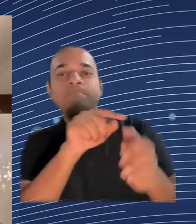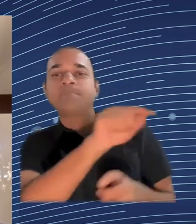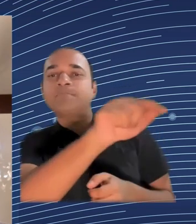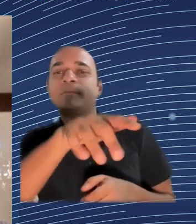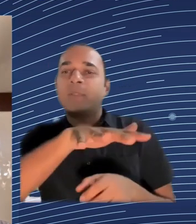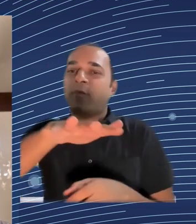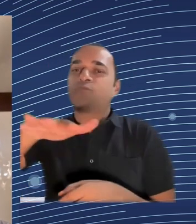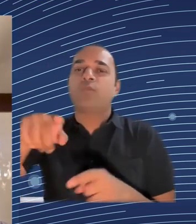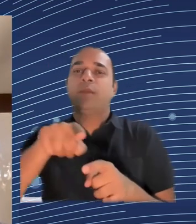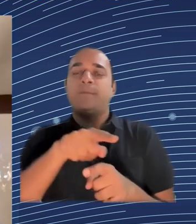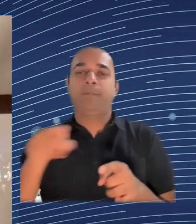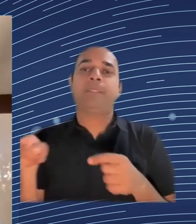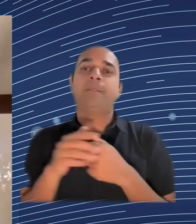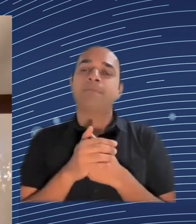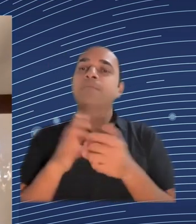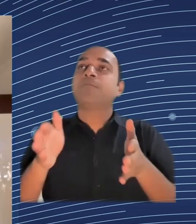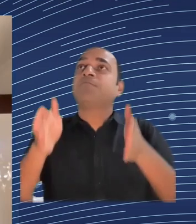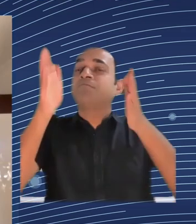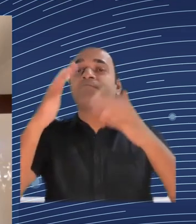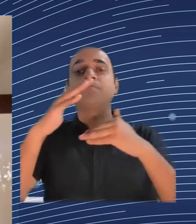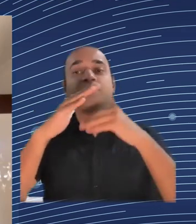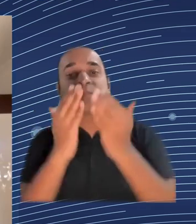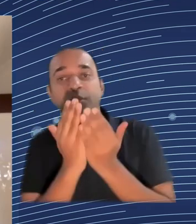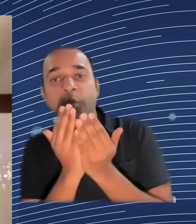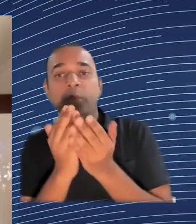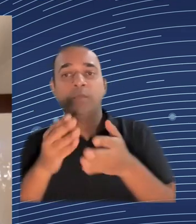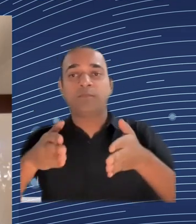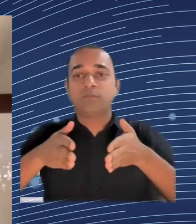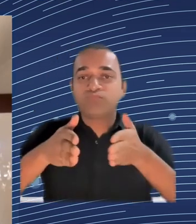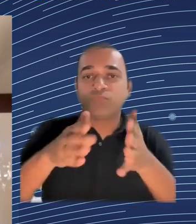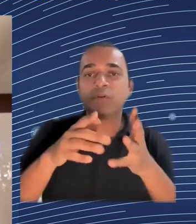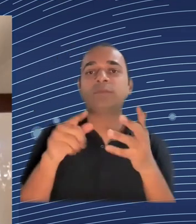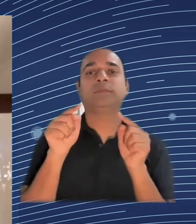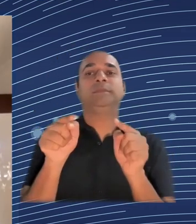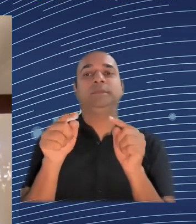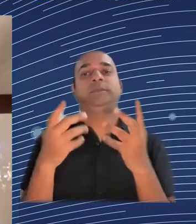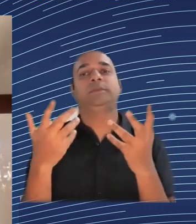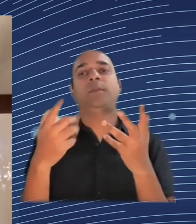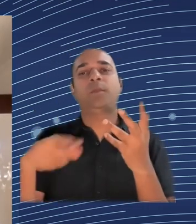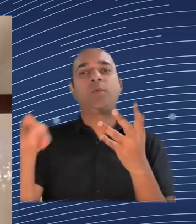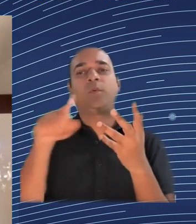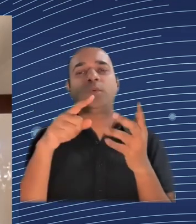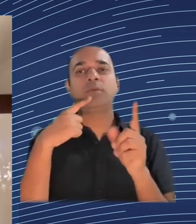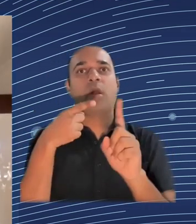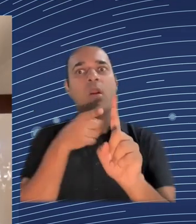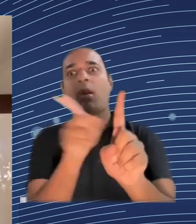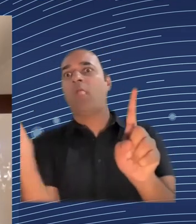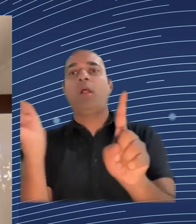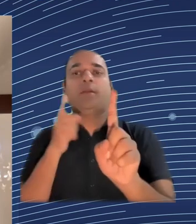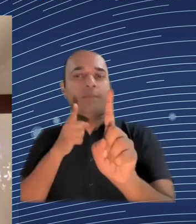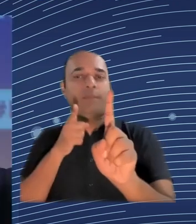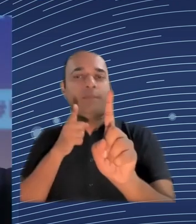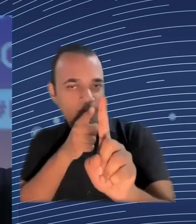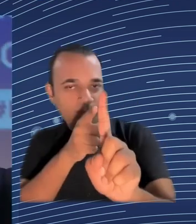I'd like to ask the technicians if they could have a look at my tablet, because I think I might have clicked on something, and I don't see the Slido